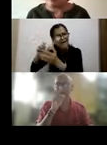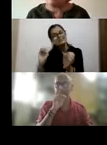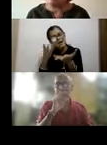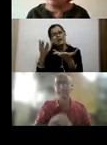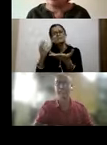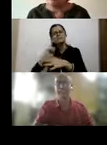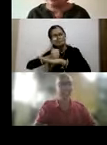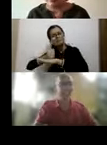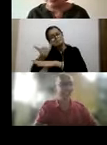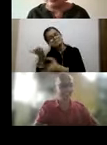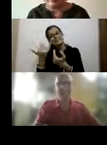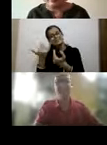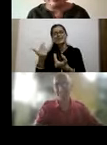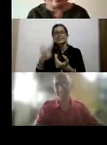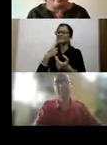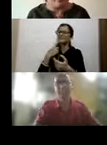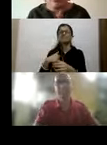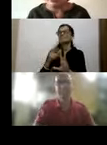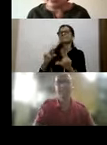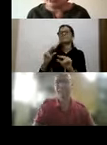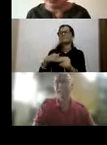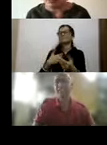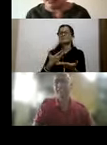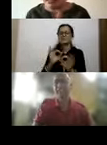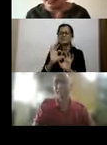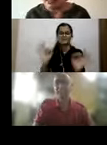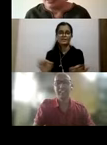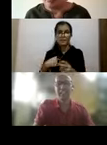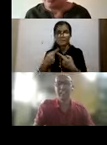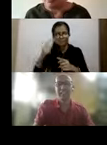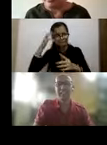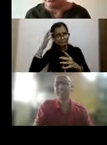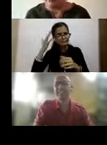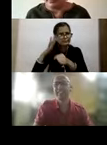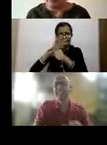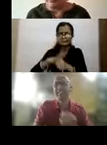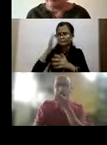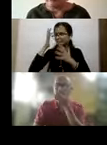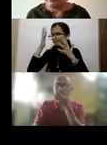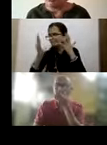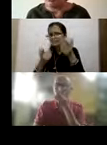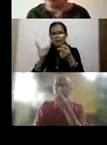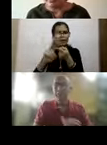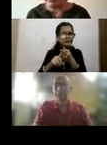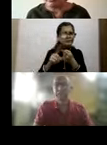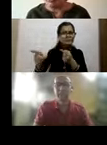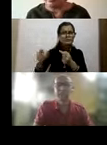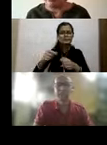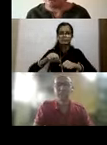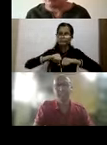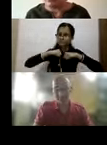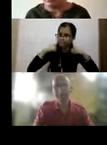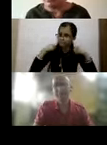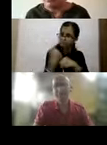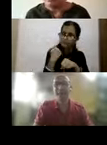kept pushing back and saying, no, you know, we can't do this. And so there was this tension between us for a while in the middle where he saw all the potential, he saw all the